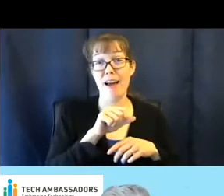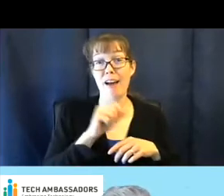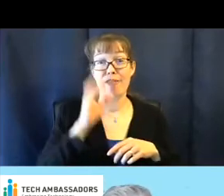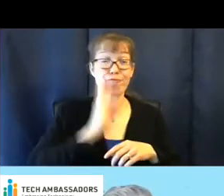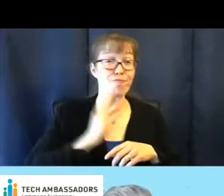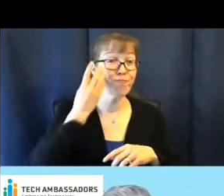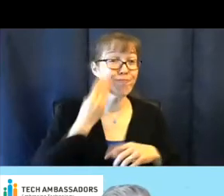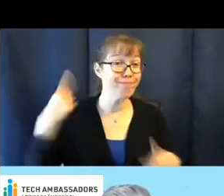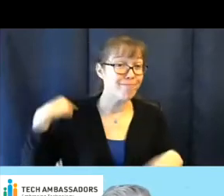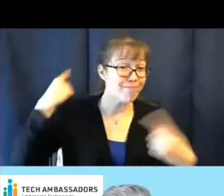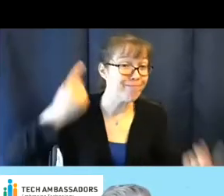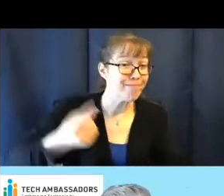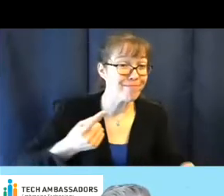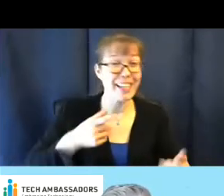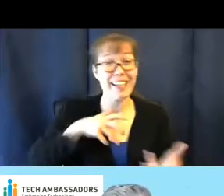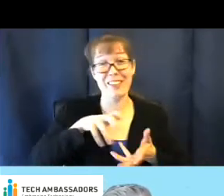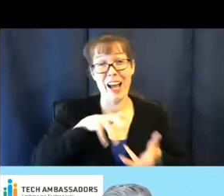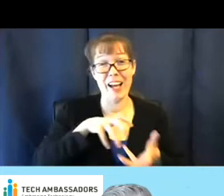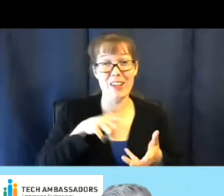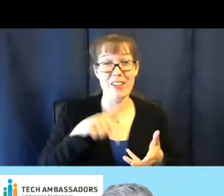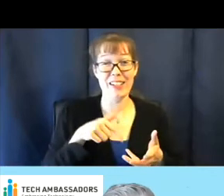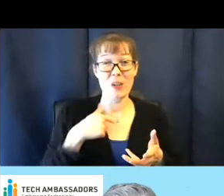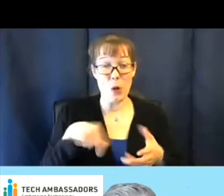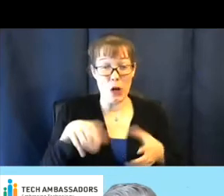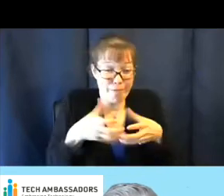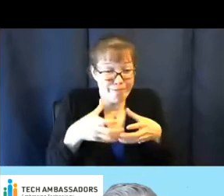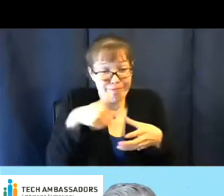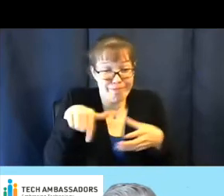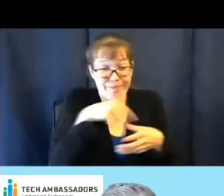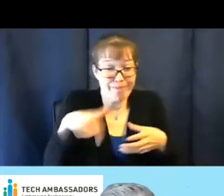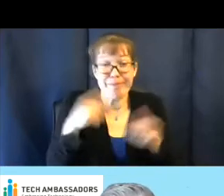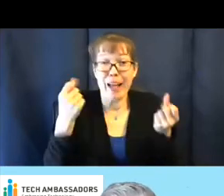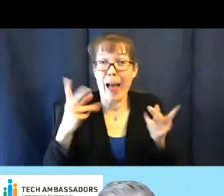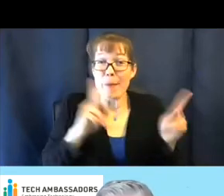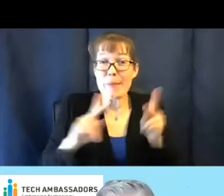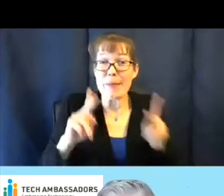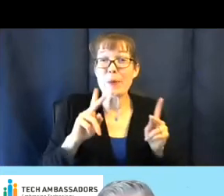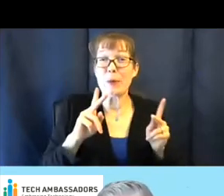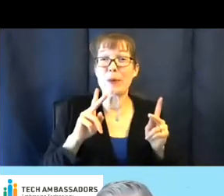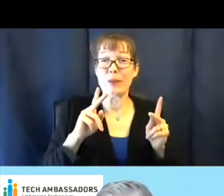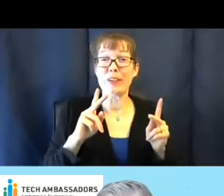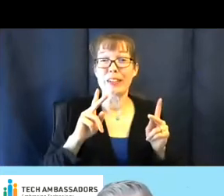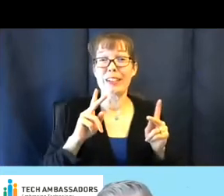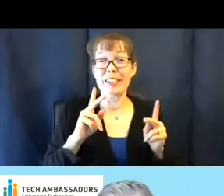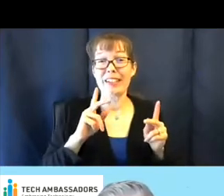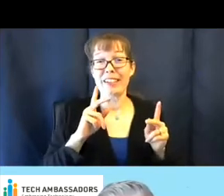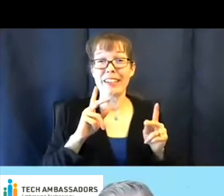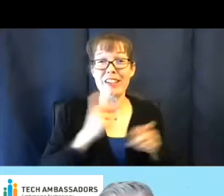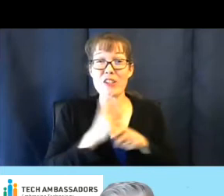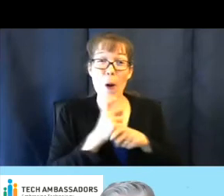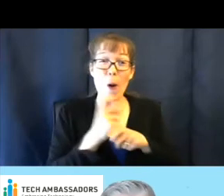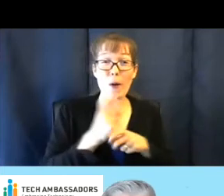It cracks me up that this little yellow bus. A lot of people joke about it.